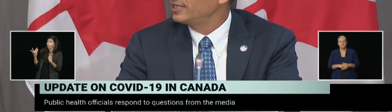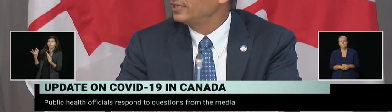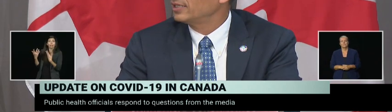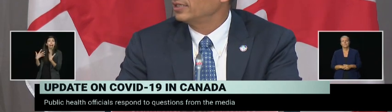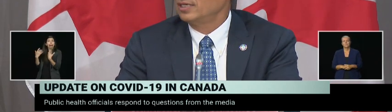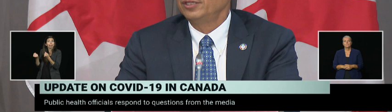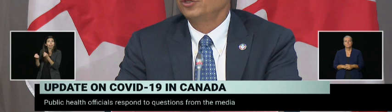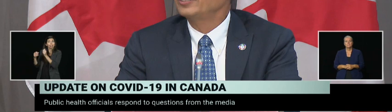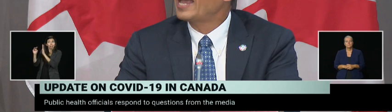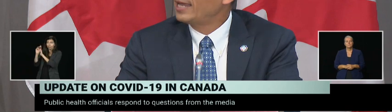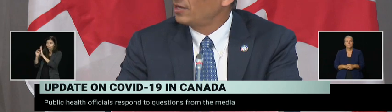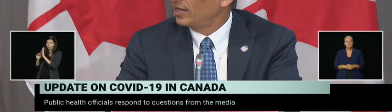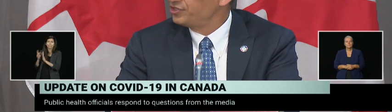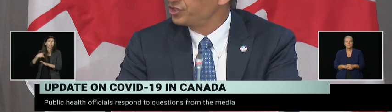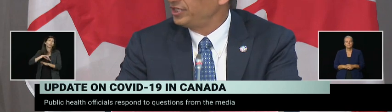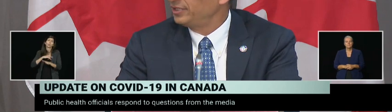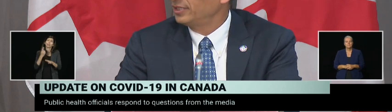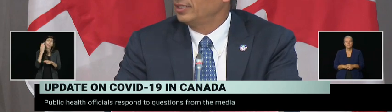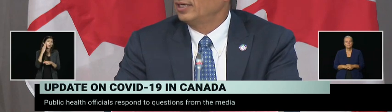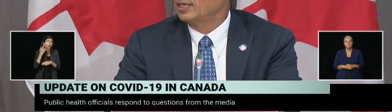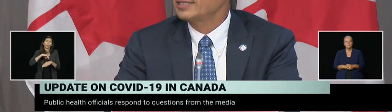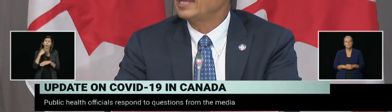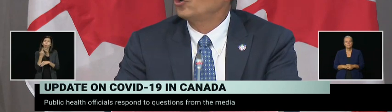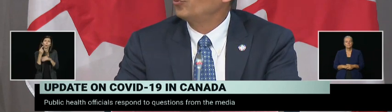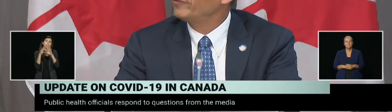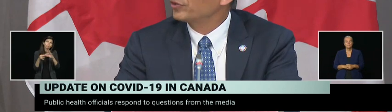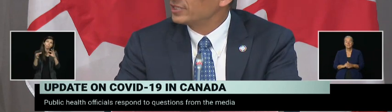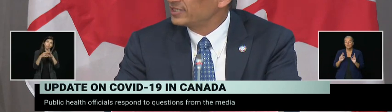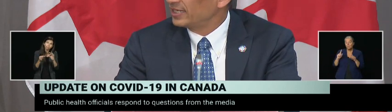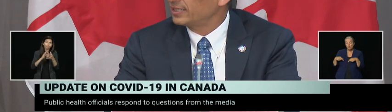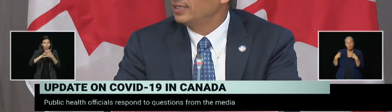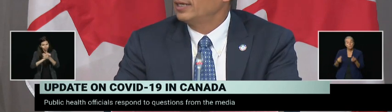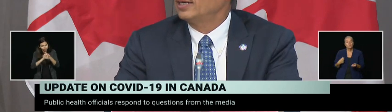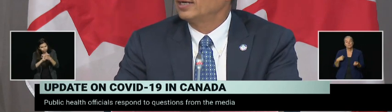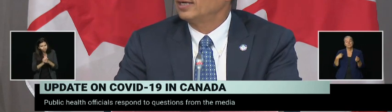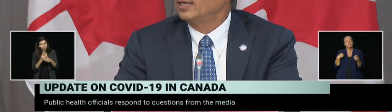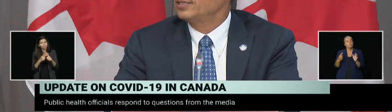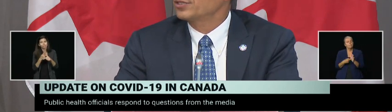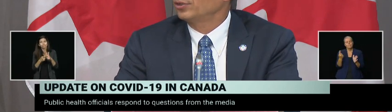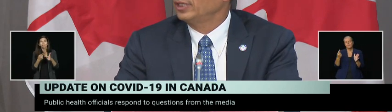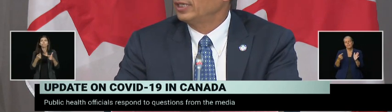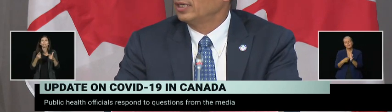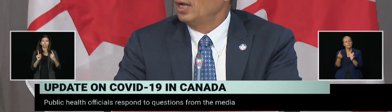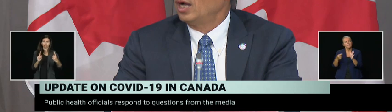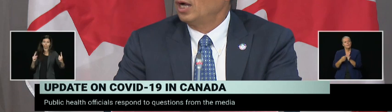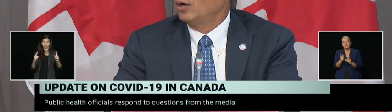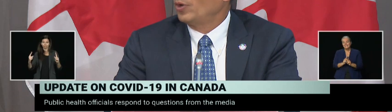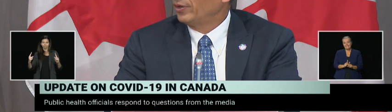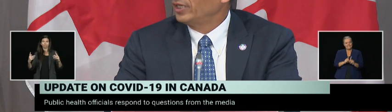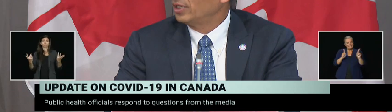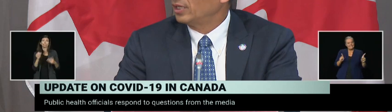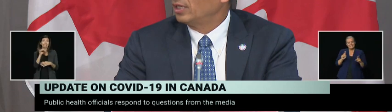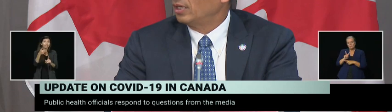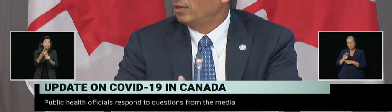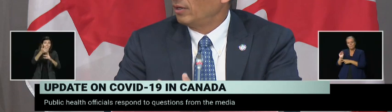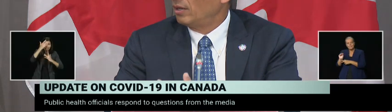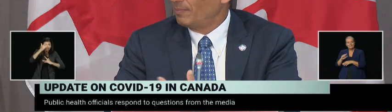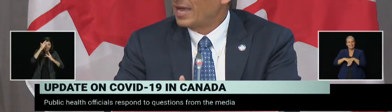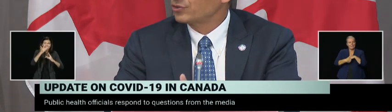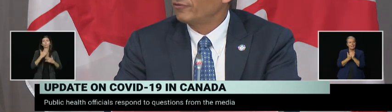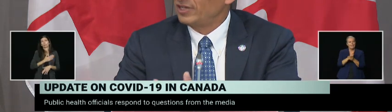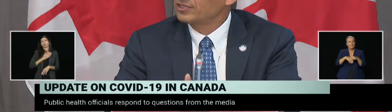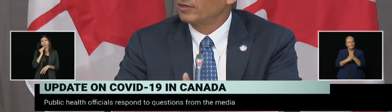distancing, the good hand hygiene, staying home if you're sick, and certainly wearing a